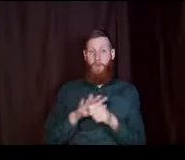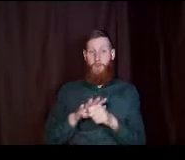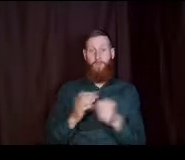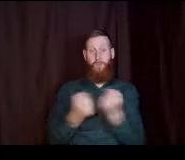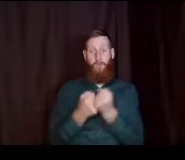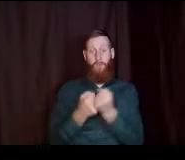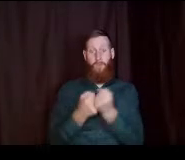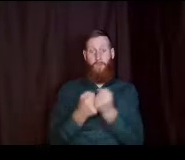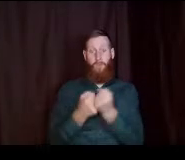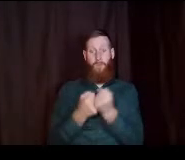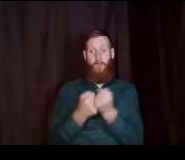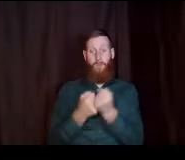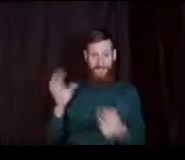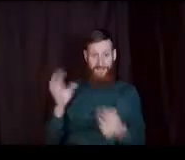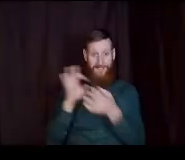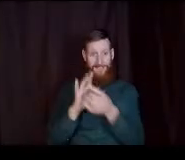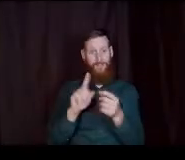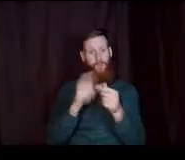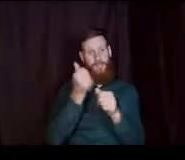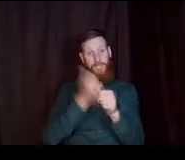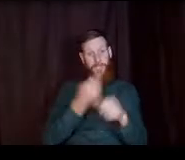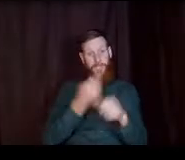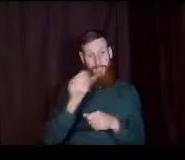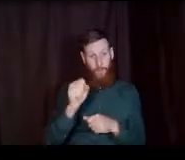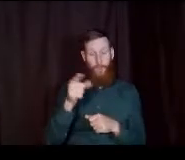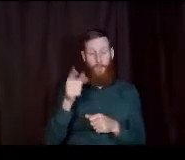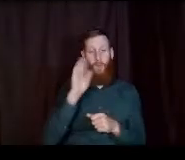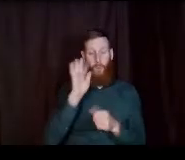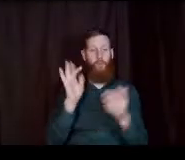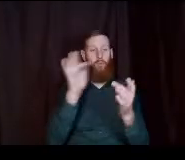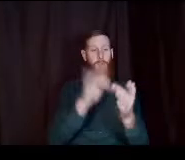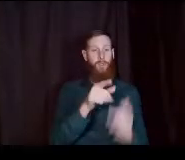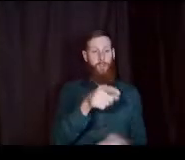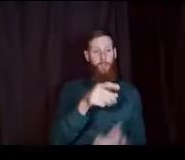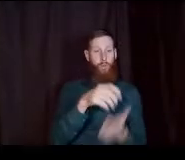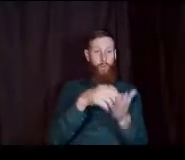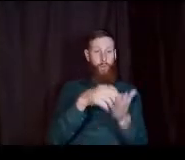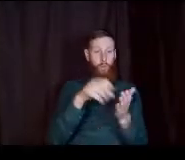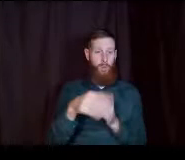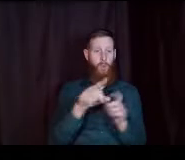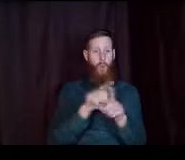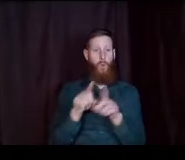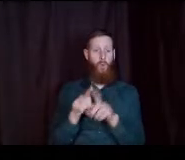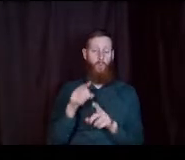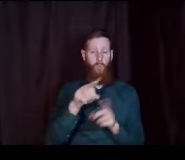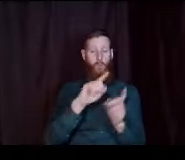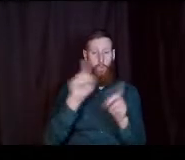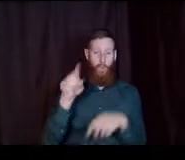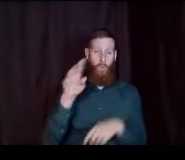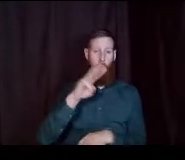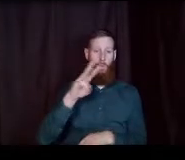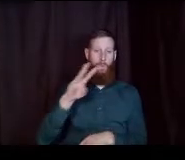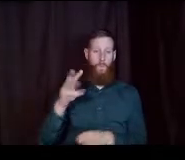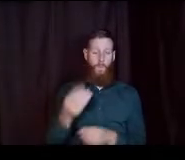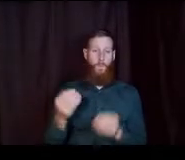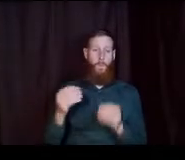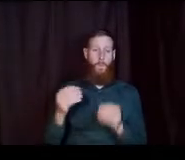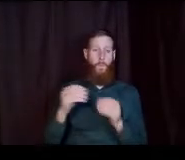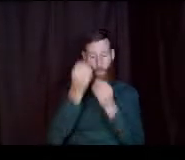connected to each of the high schools that will be reaching out to students um and you can also go to that website for additional information